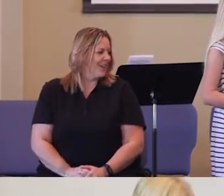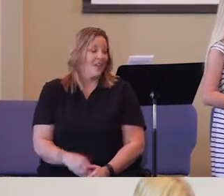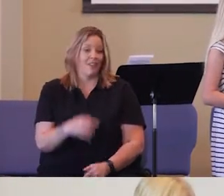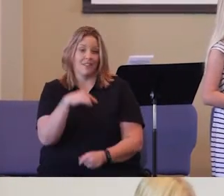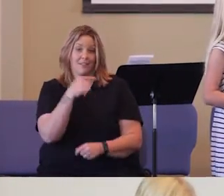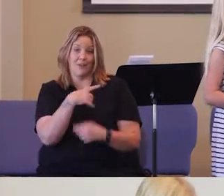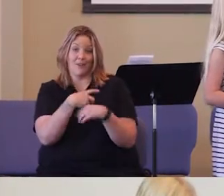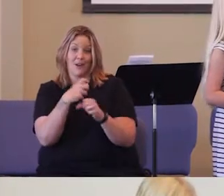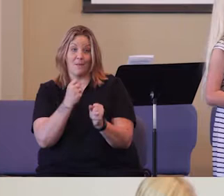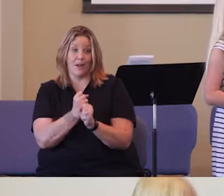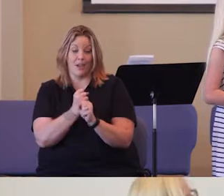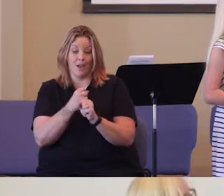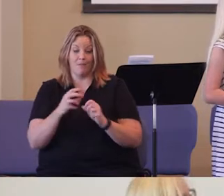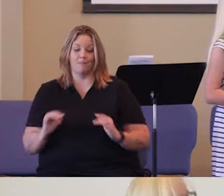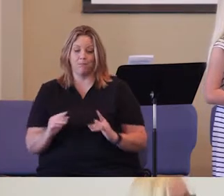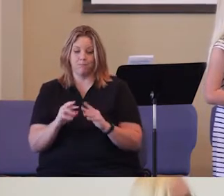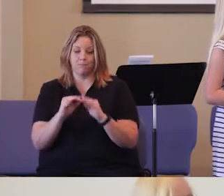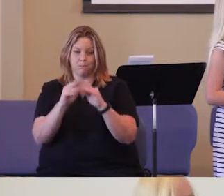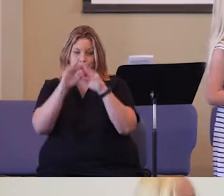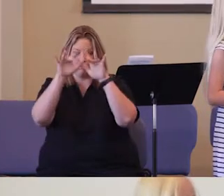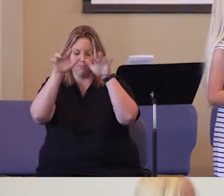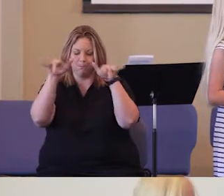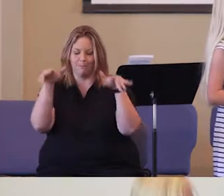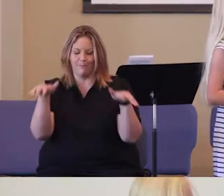And they're going to make it erupt.